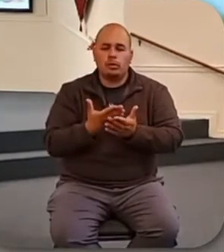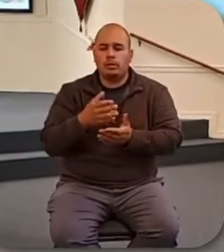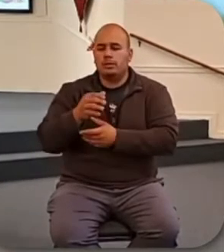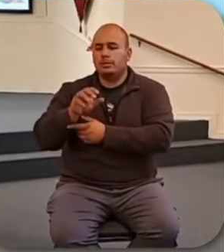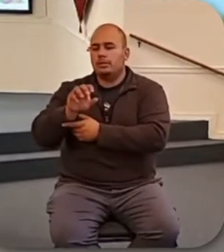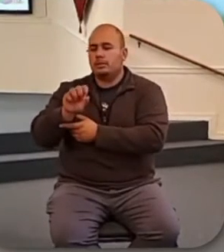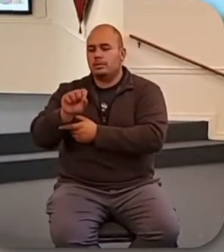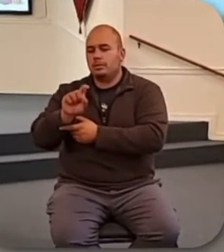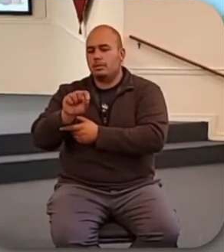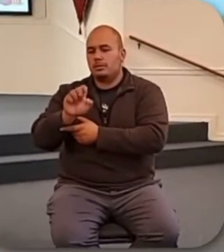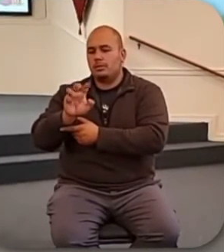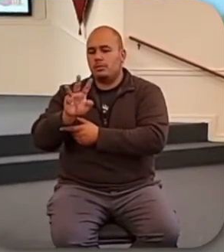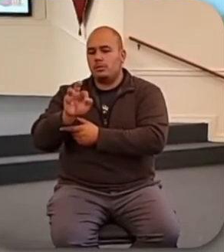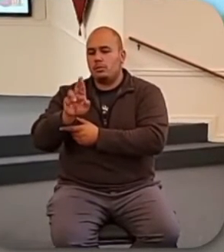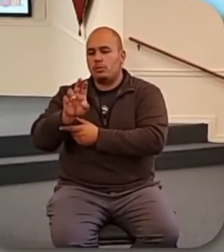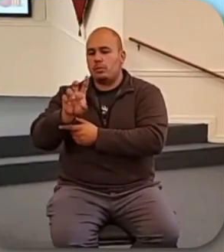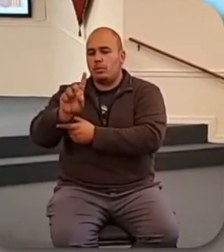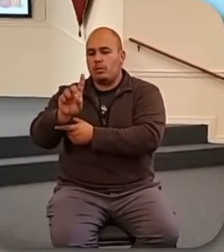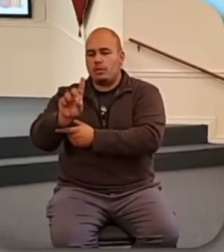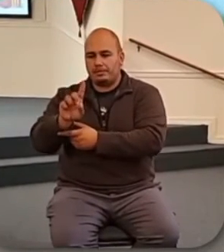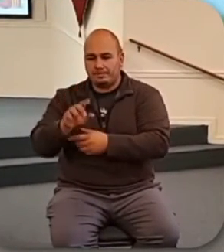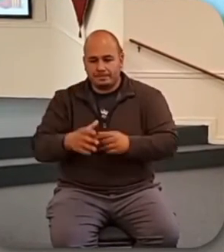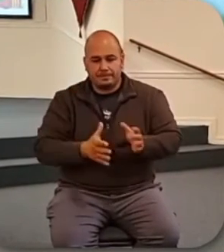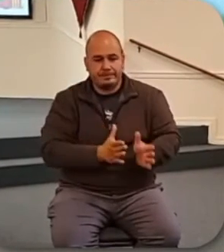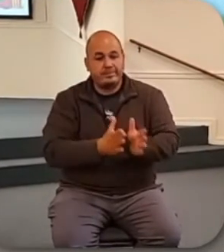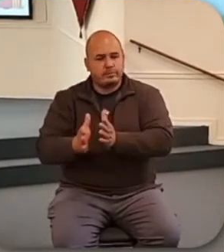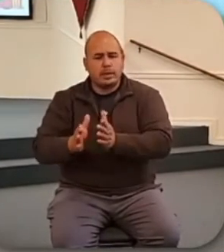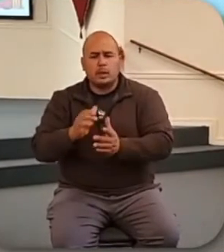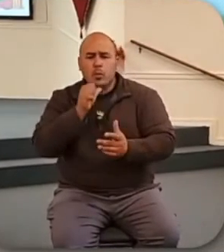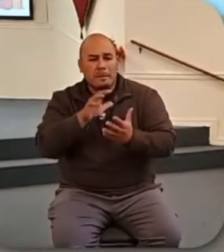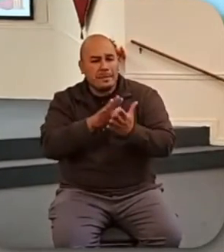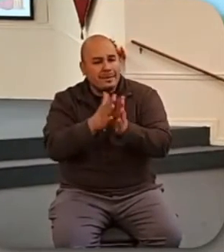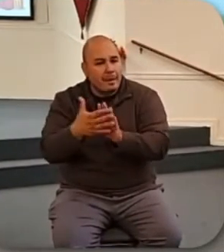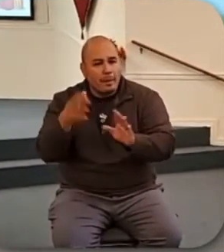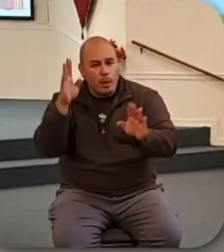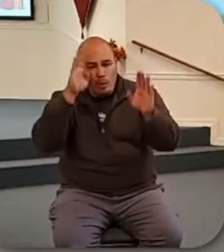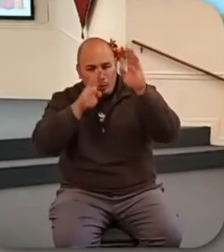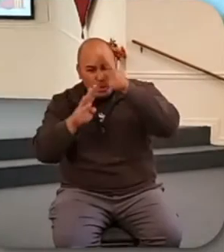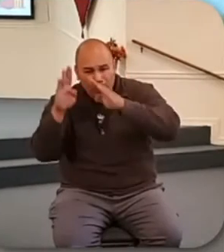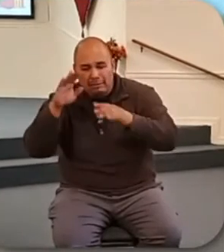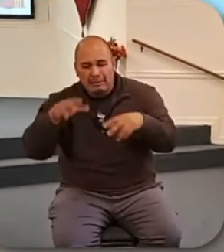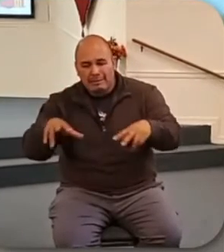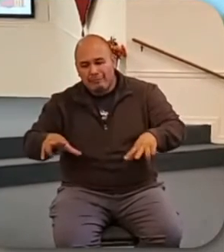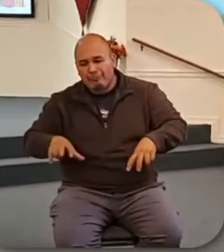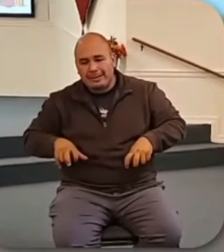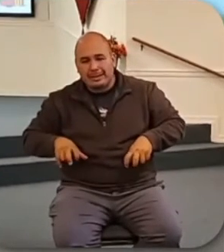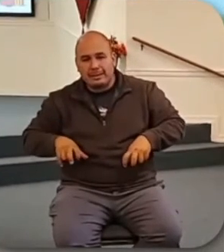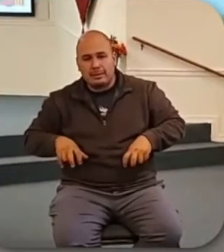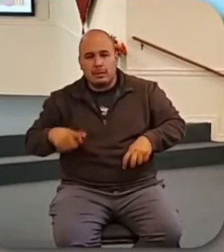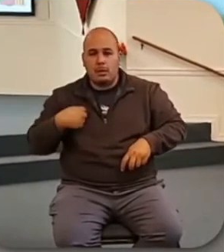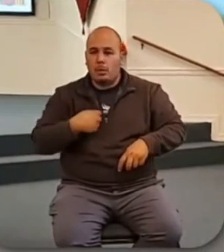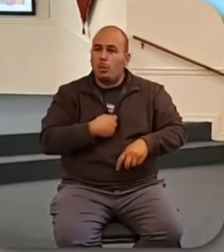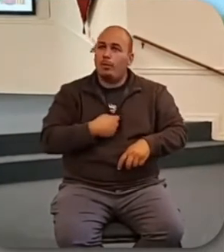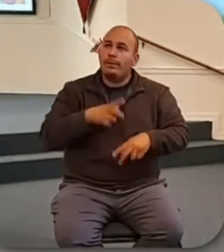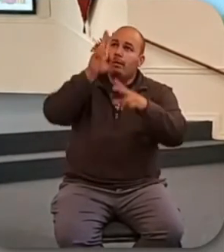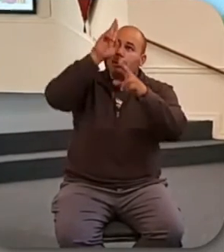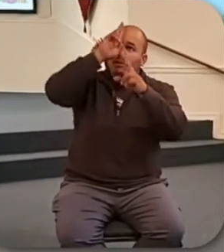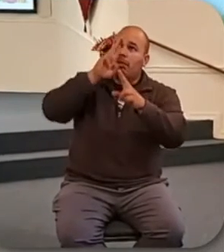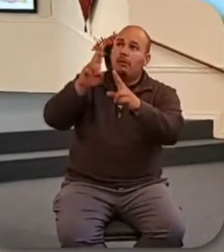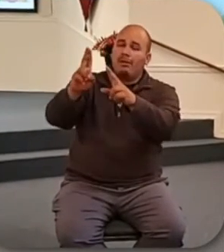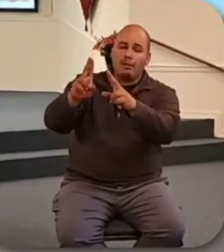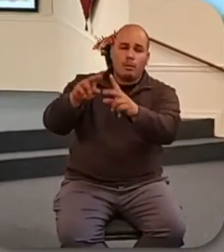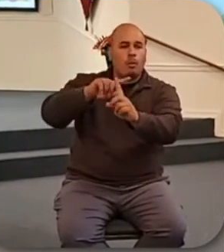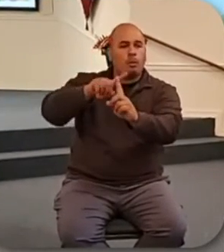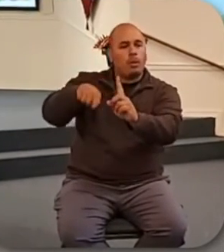be greedy of course. We honor God when we are content with what he provides for us. We know that if we need